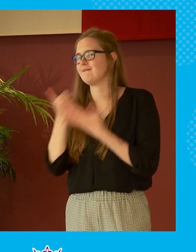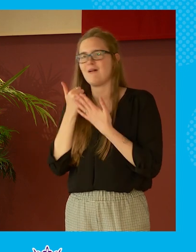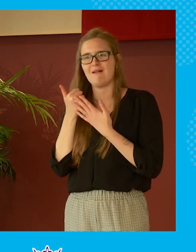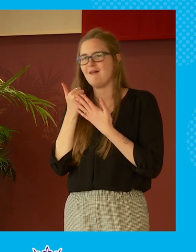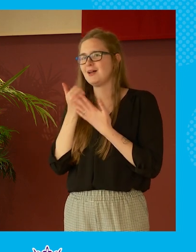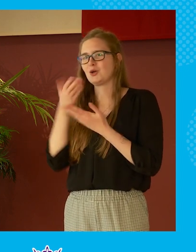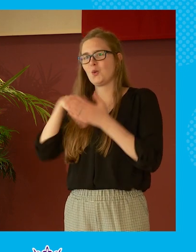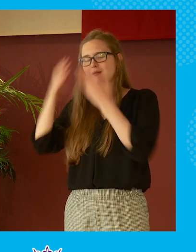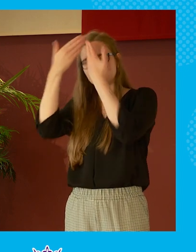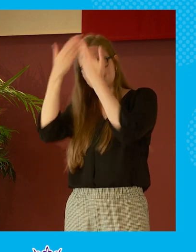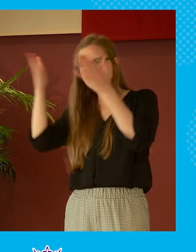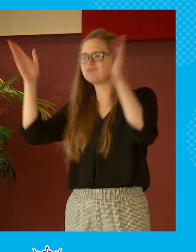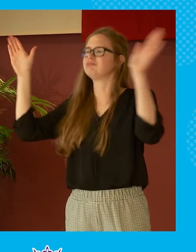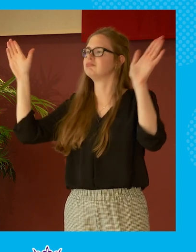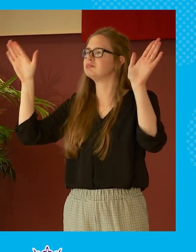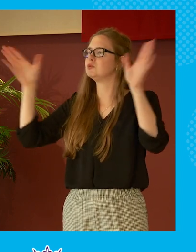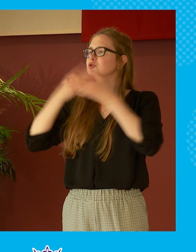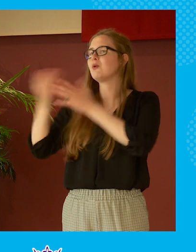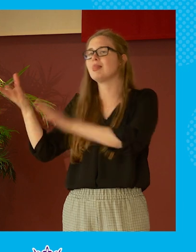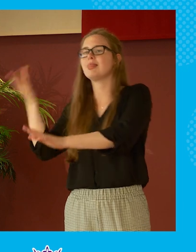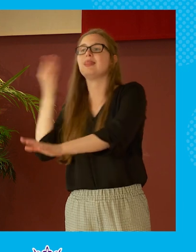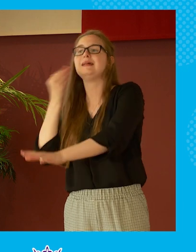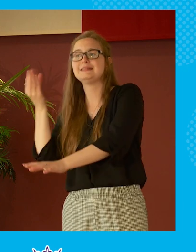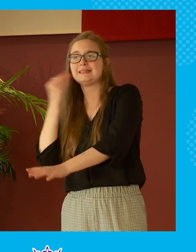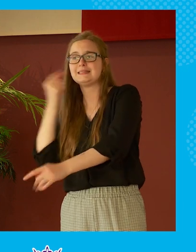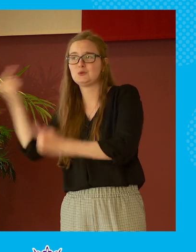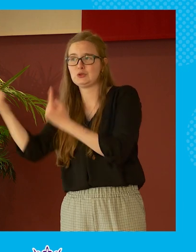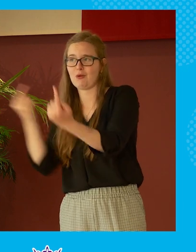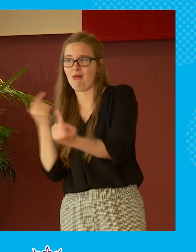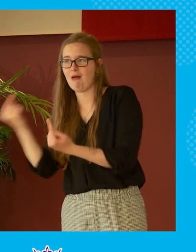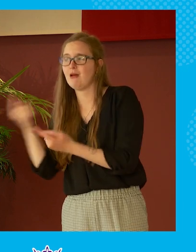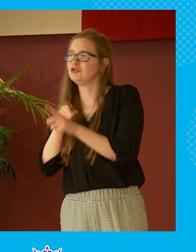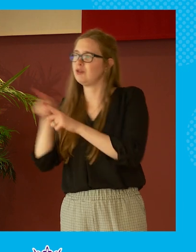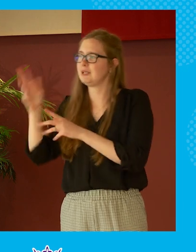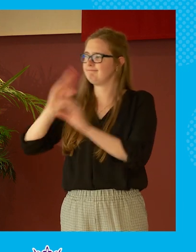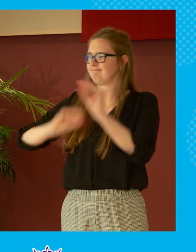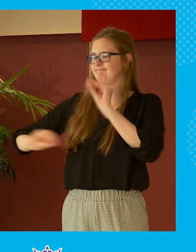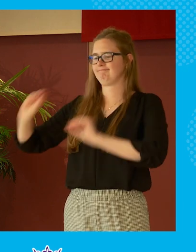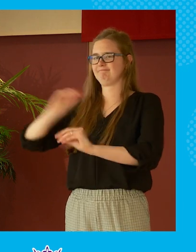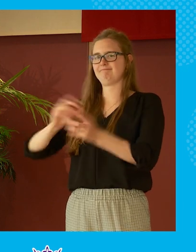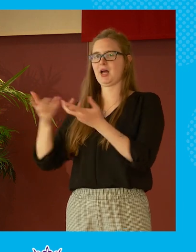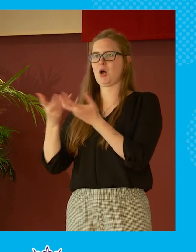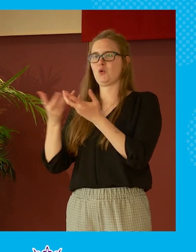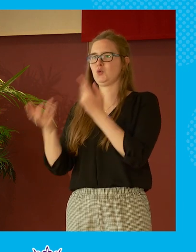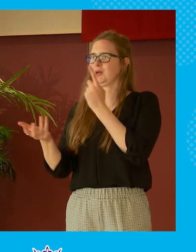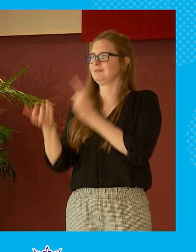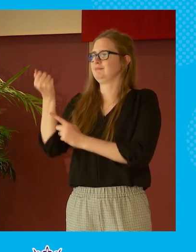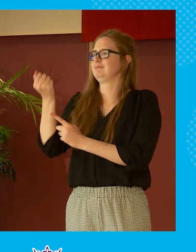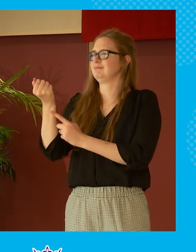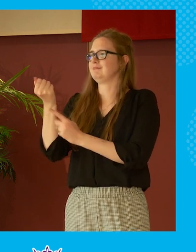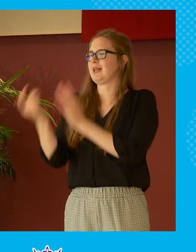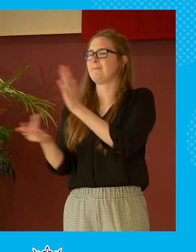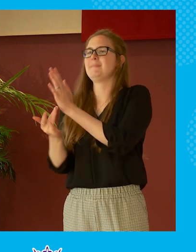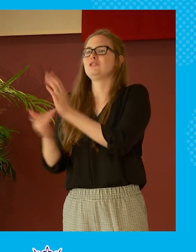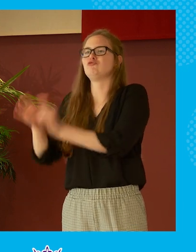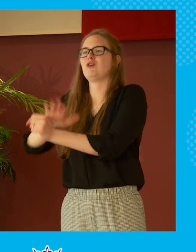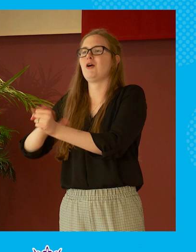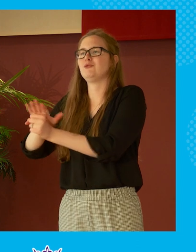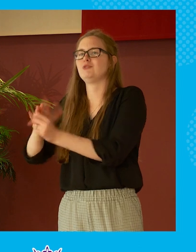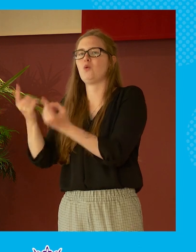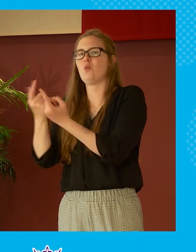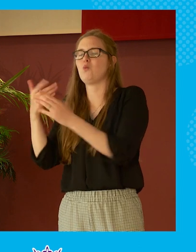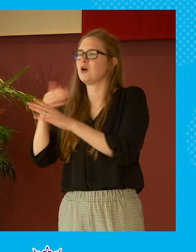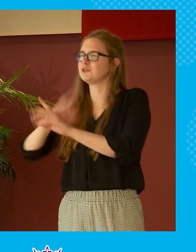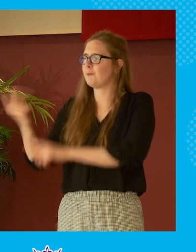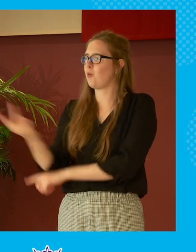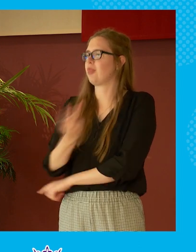in with an open mind to listen to the other side and to work out what you can do to get something in the middle that works for both